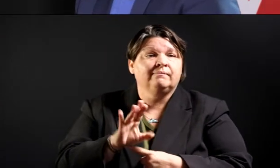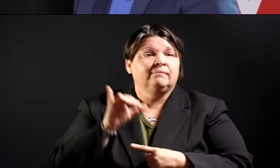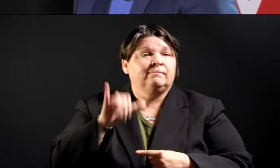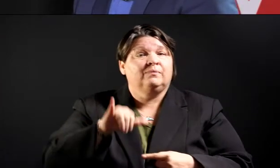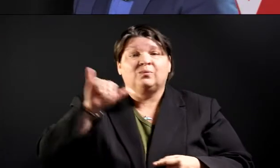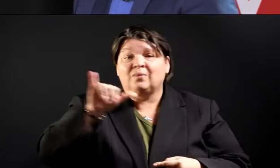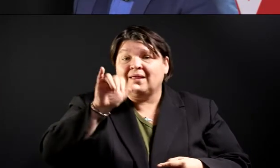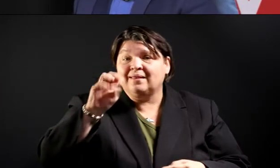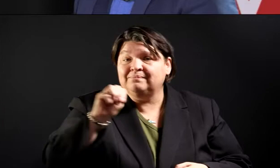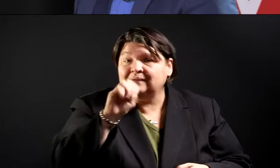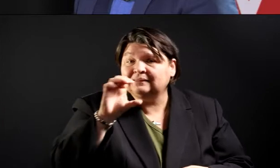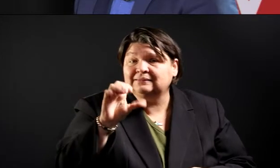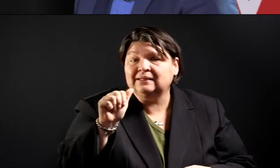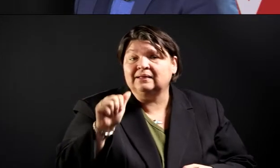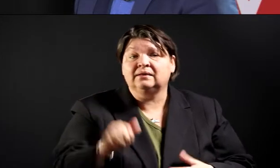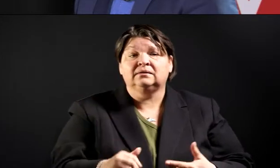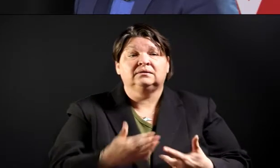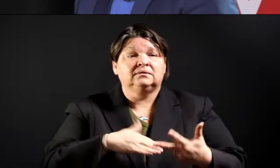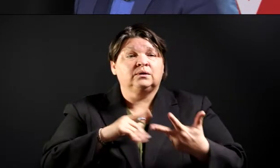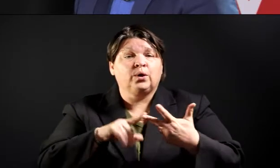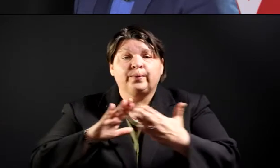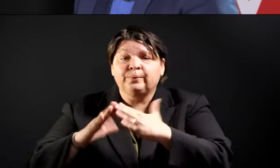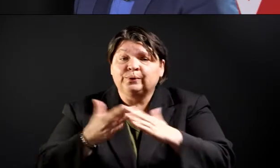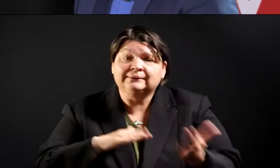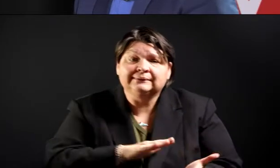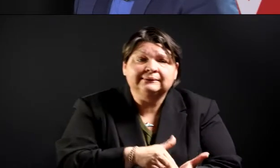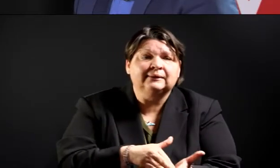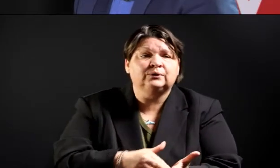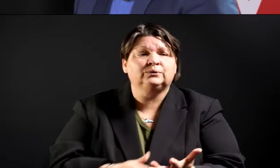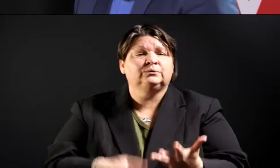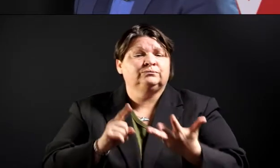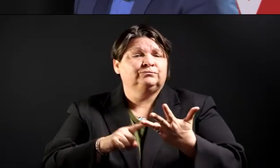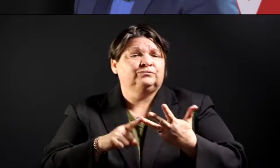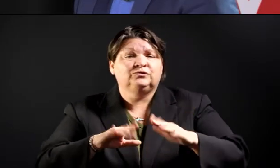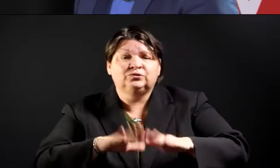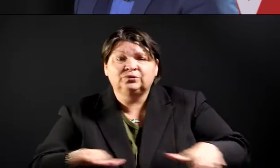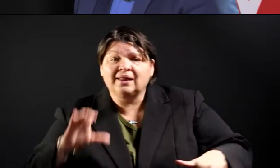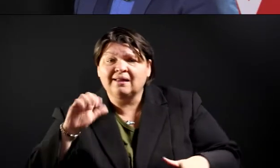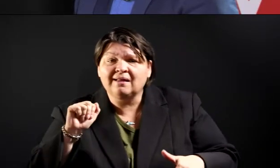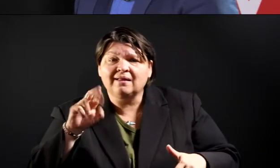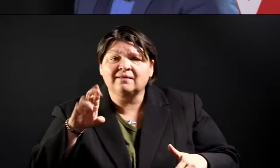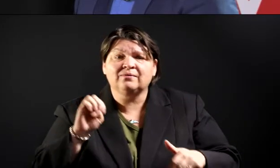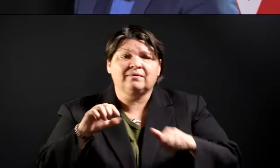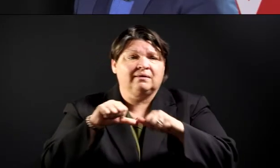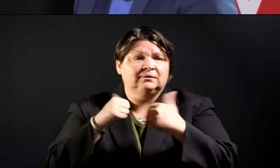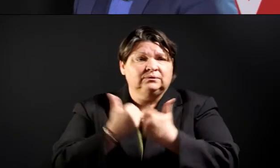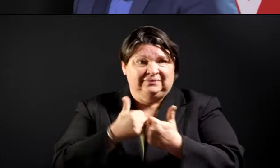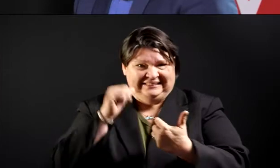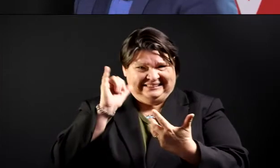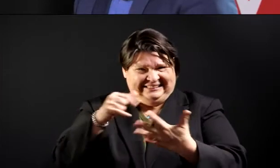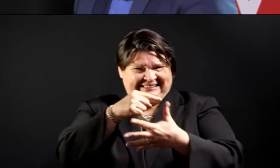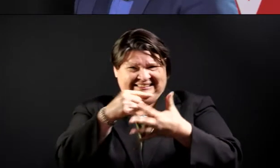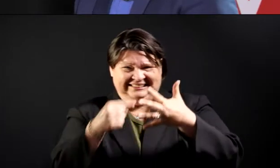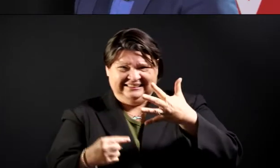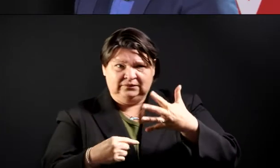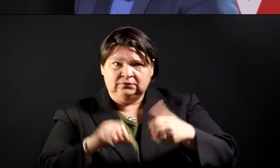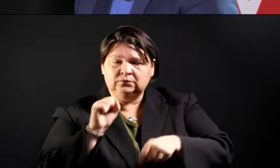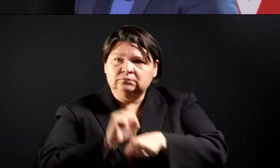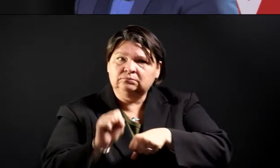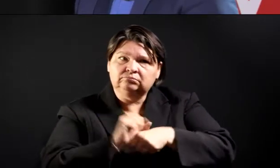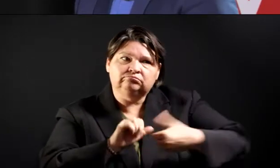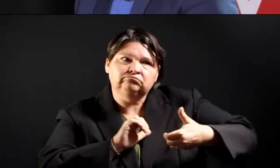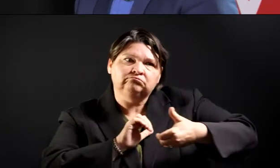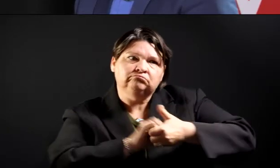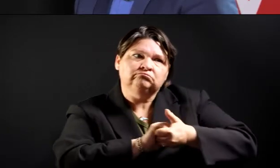and Child Care Associates. And then those agencies have been operating with other agencies to